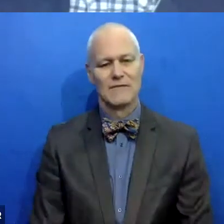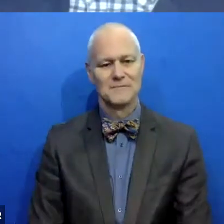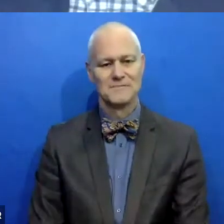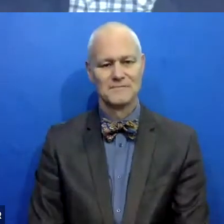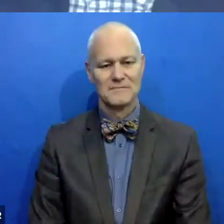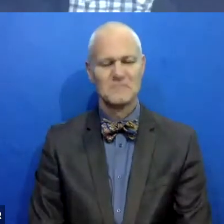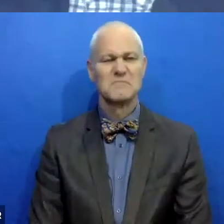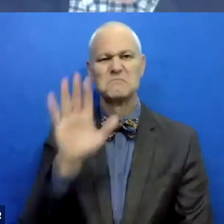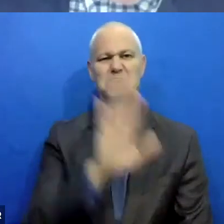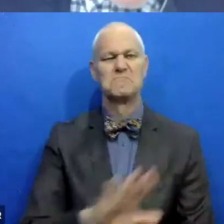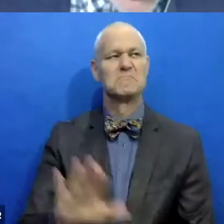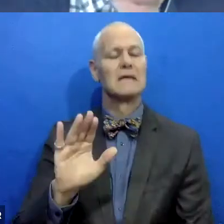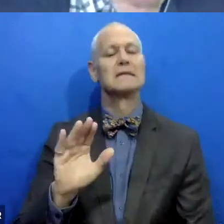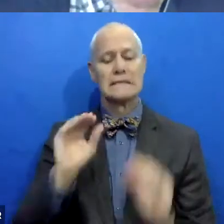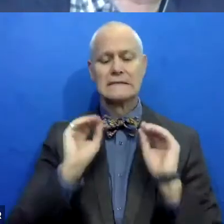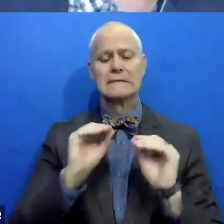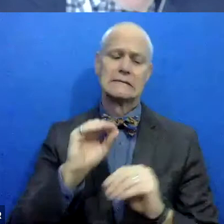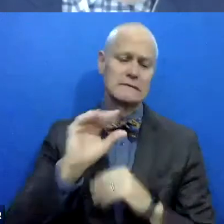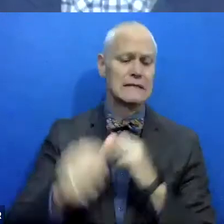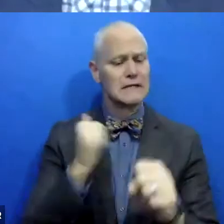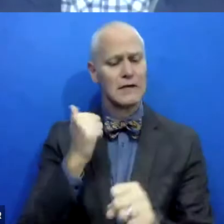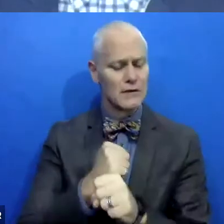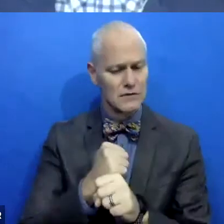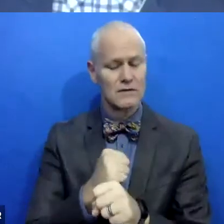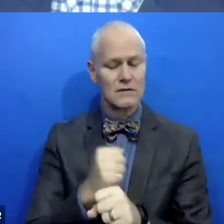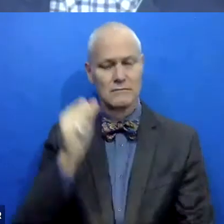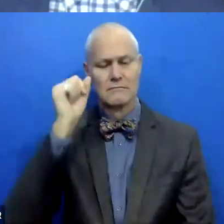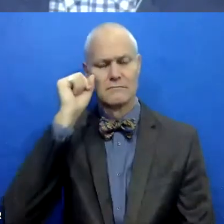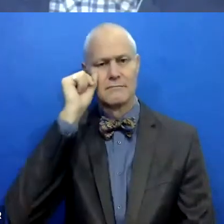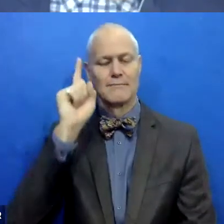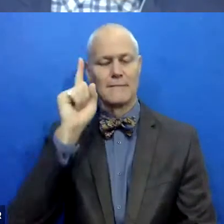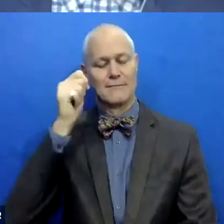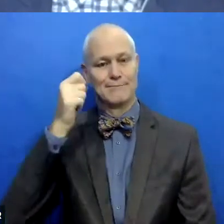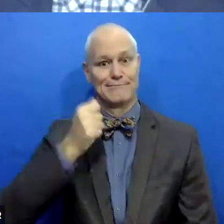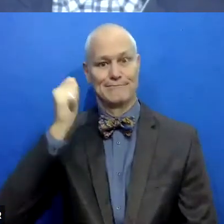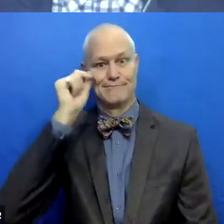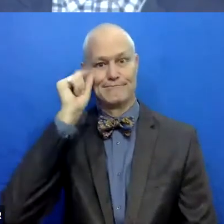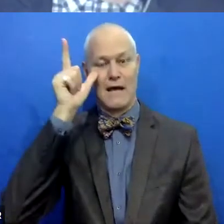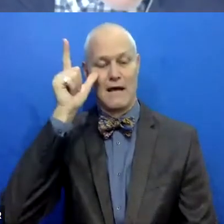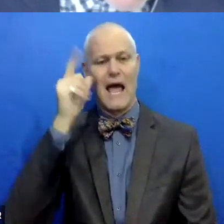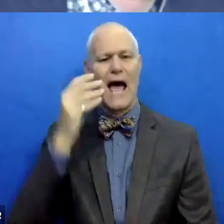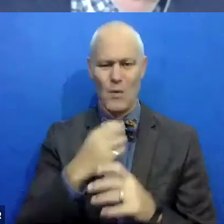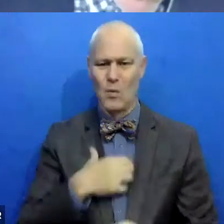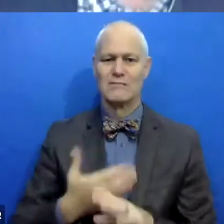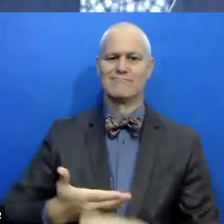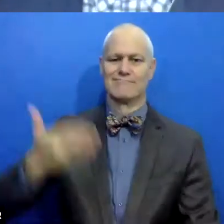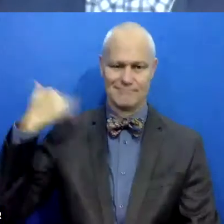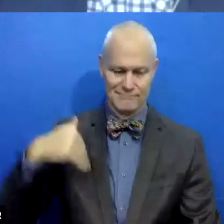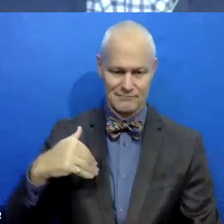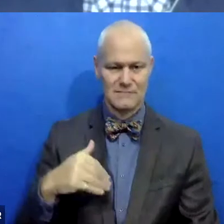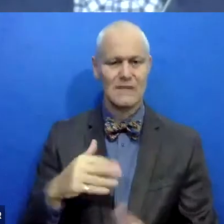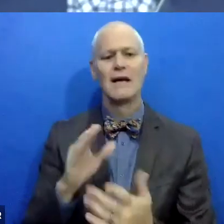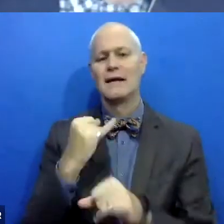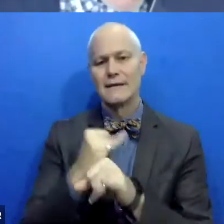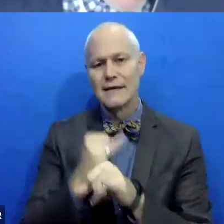About 10 years into my teaching career, I had an epiphany that I wish had come a lot sooner. I was on campus at St.